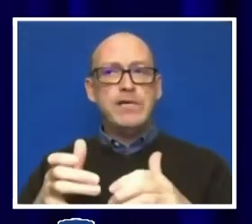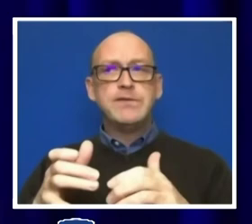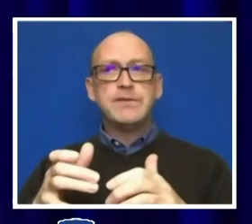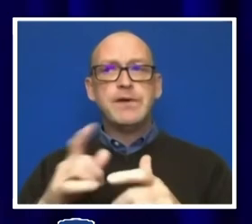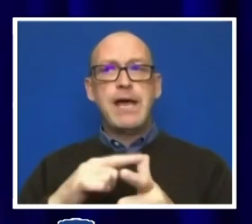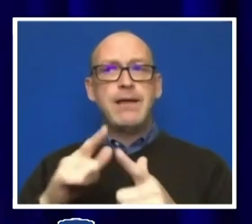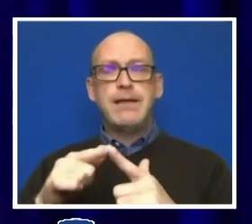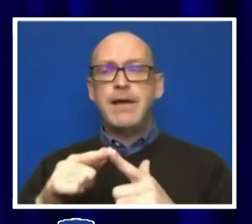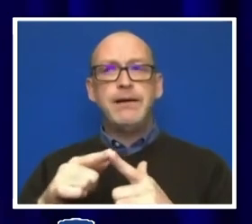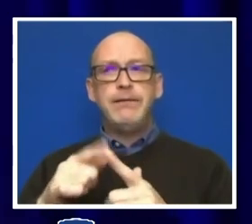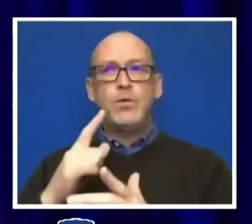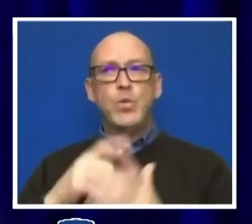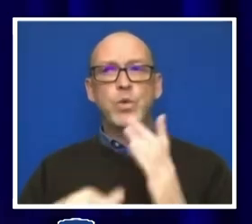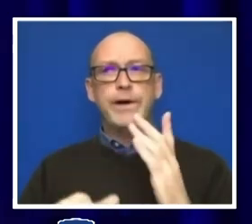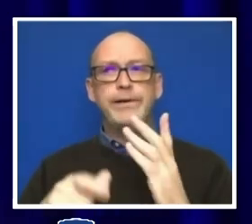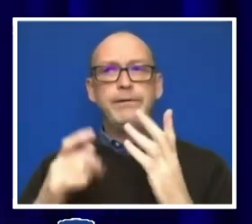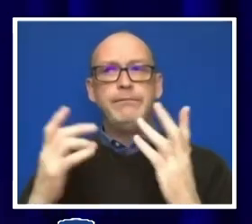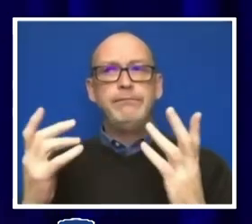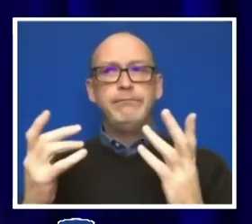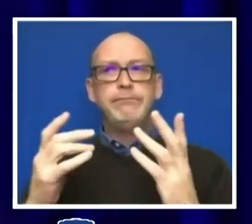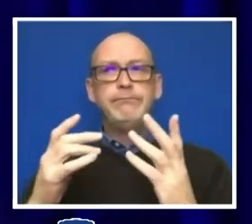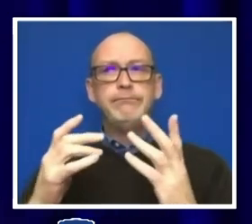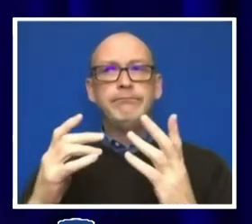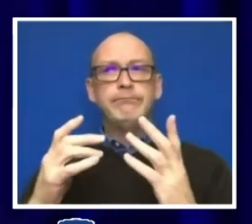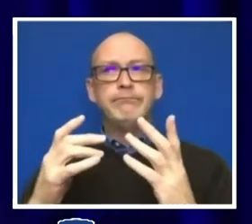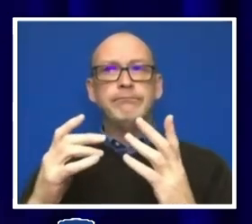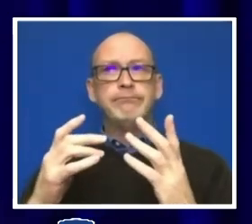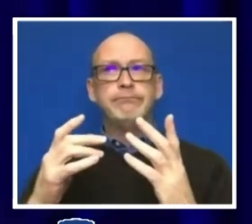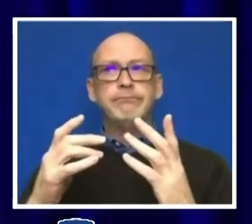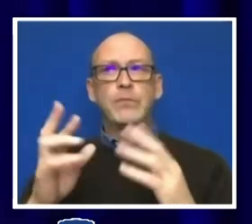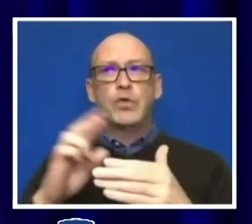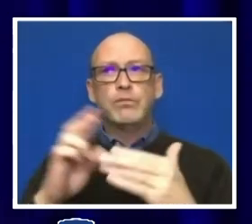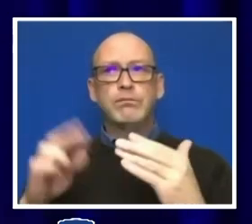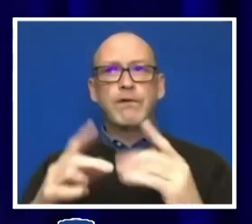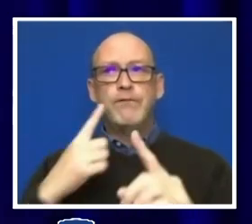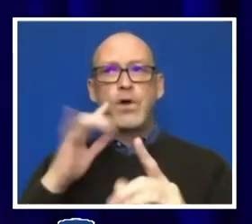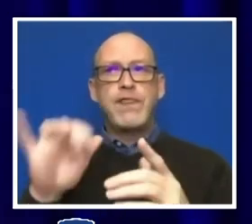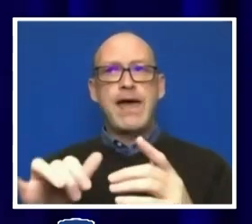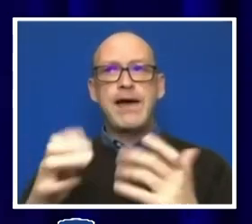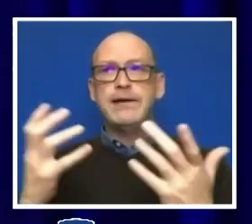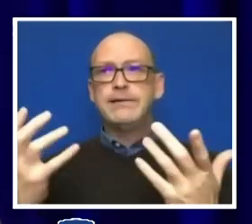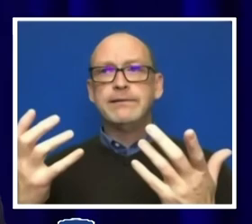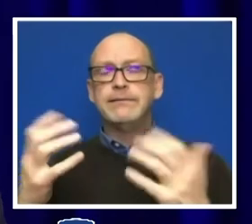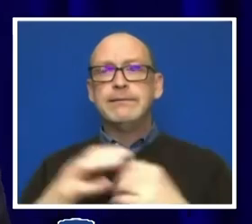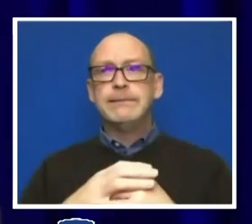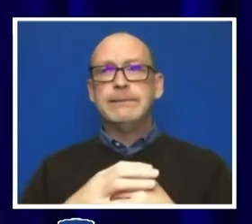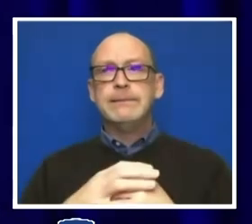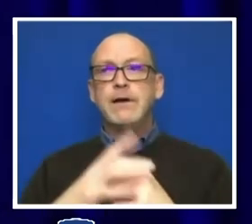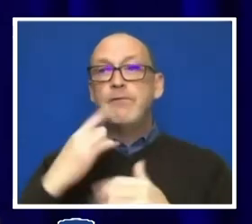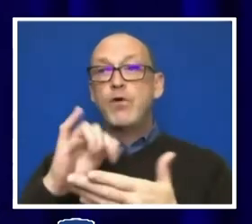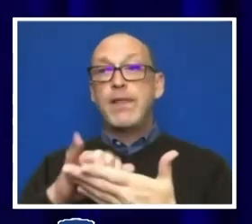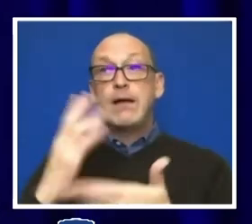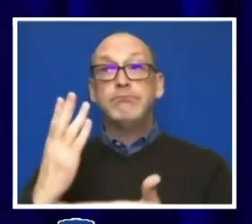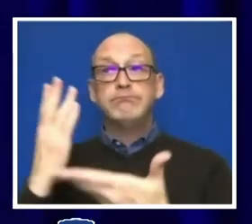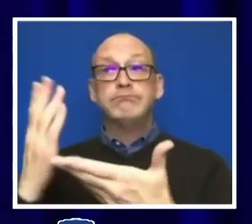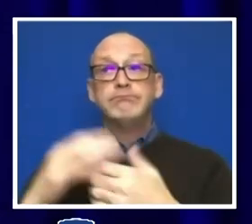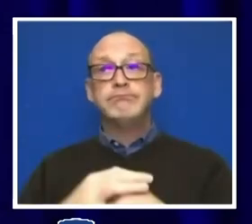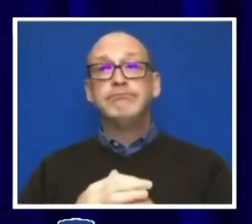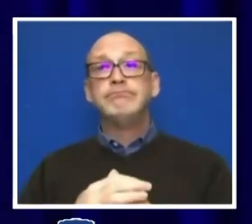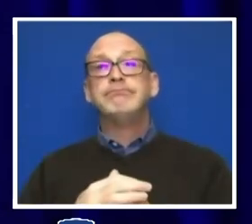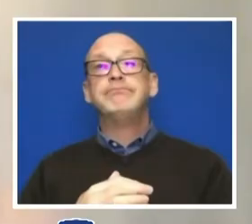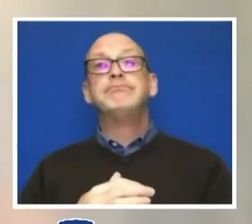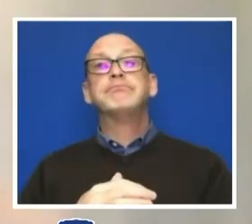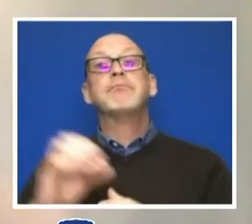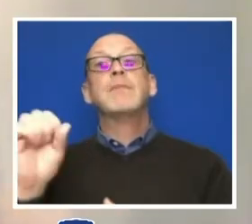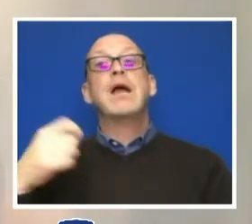the implication of that part of the recommendations? Yes,